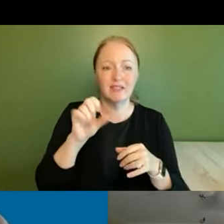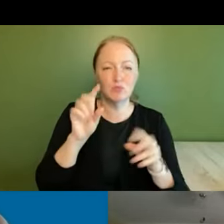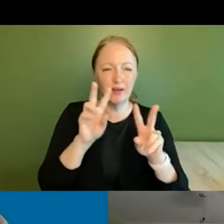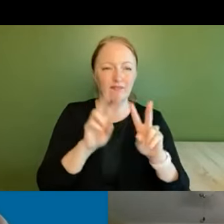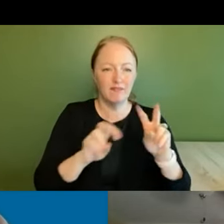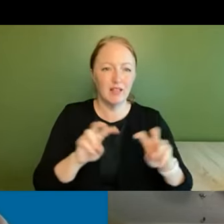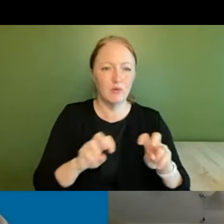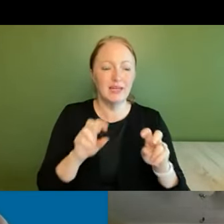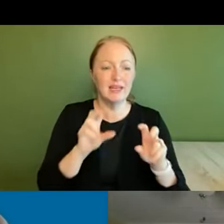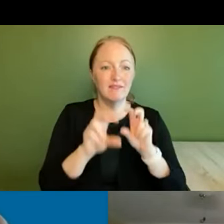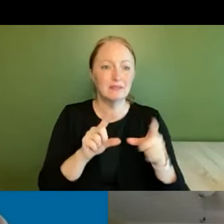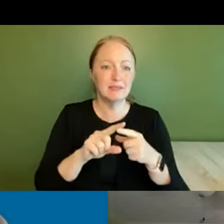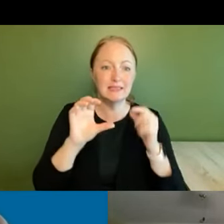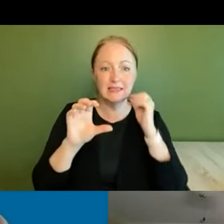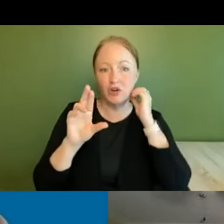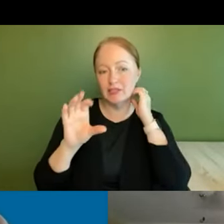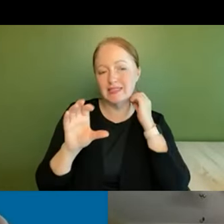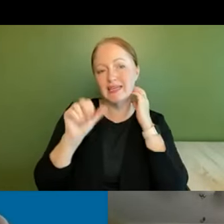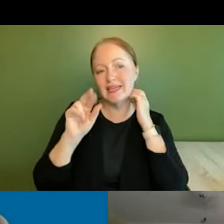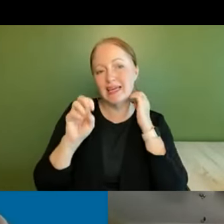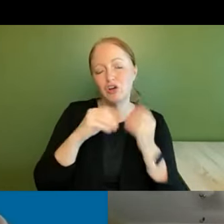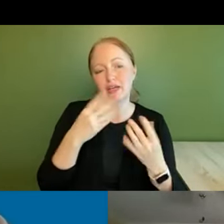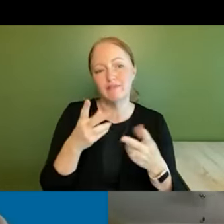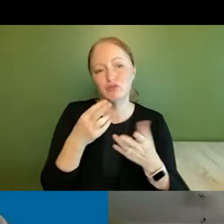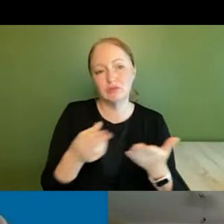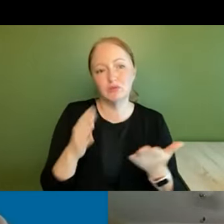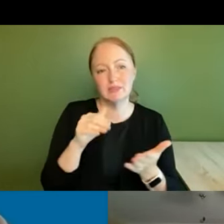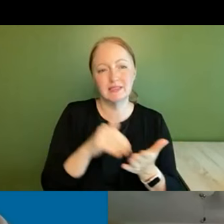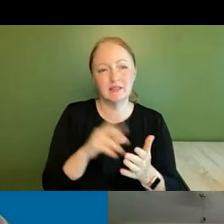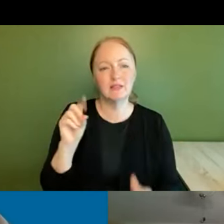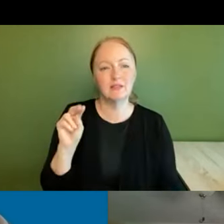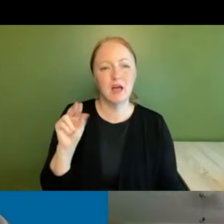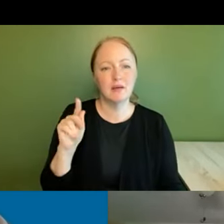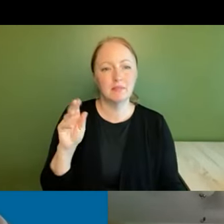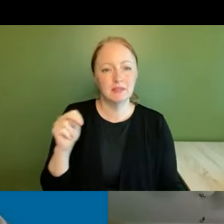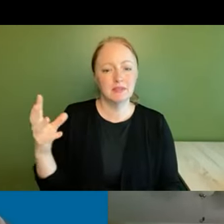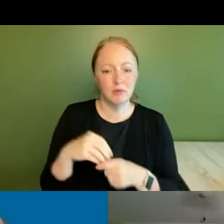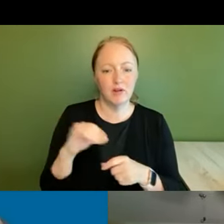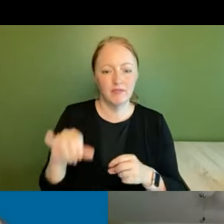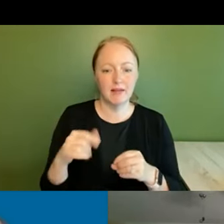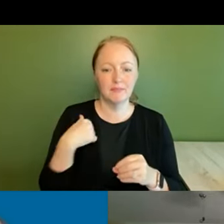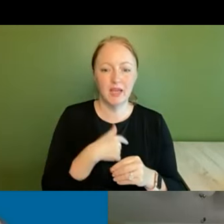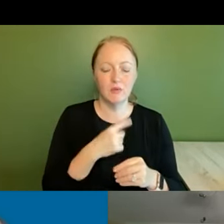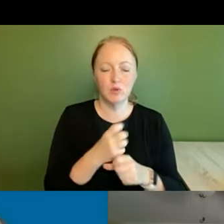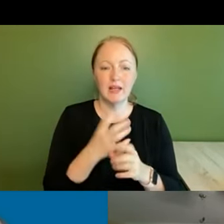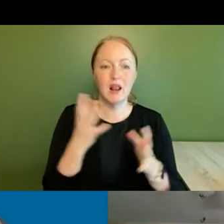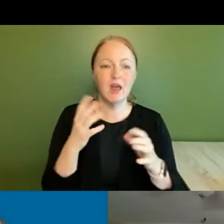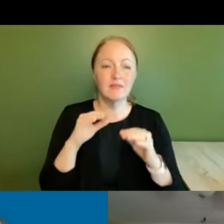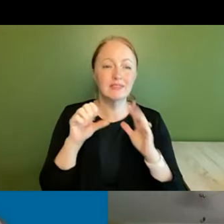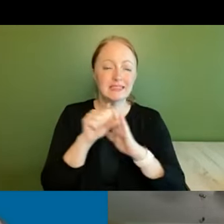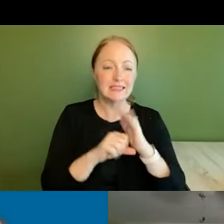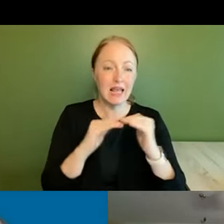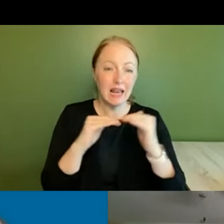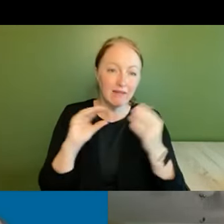investment in the crcs the caregiver resource centers donna benton's part of that as well and we're getting a lot of state level data